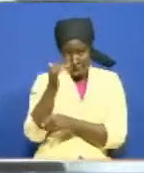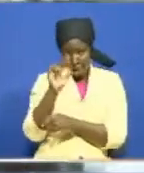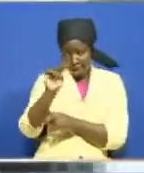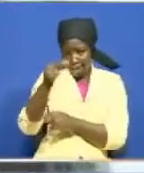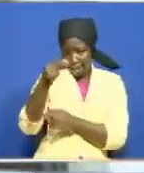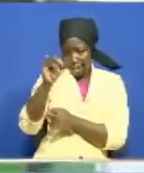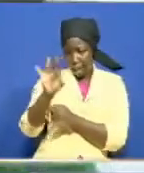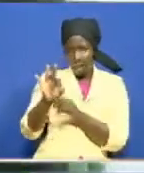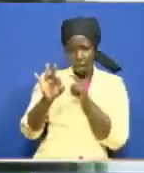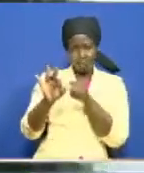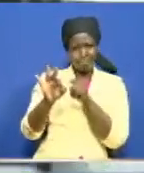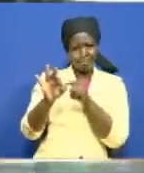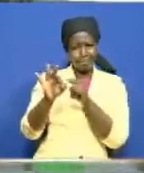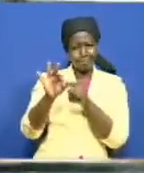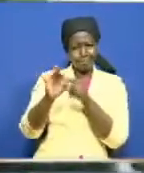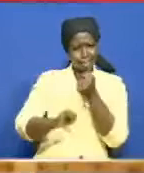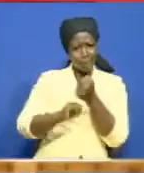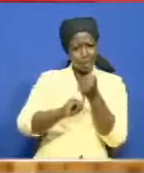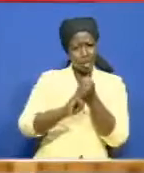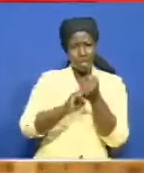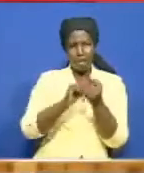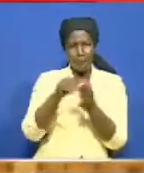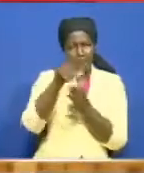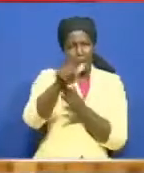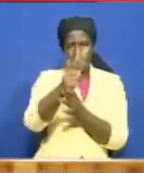NHIF, is not footing the bills.